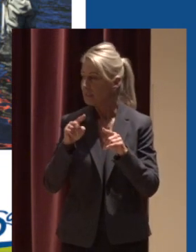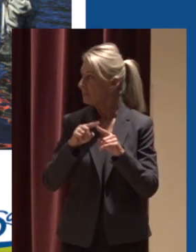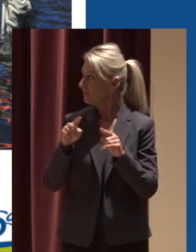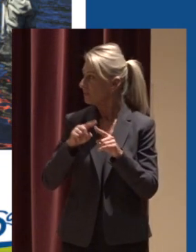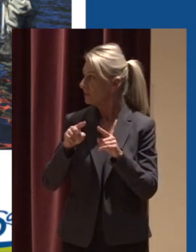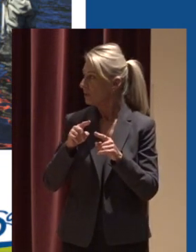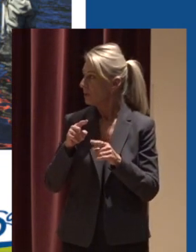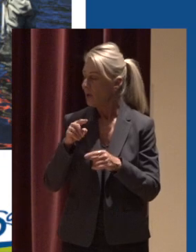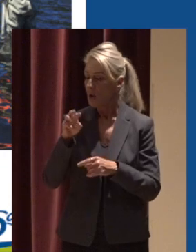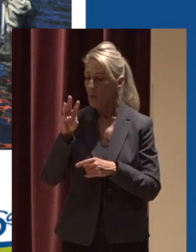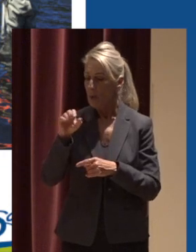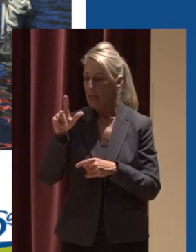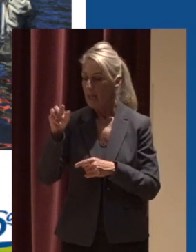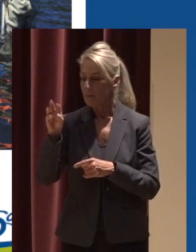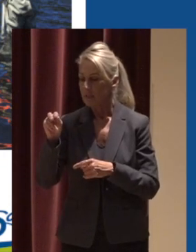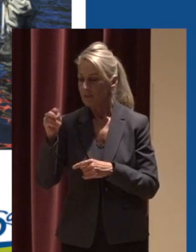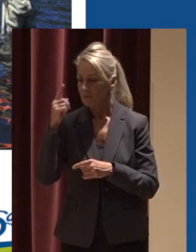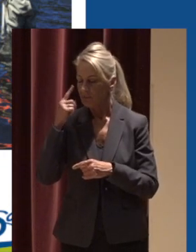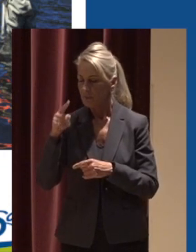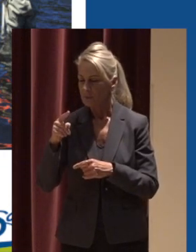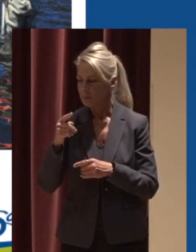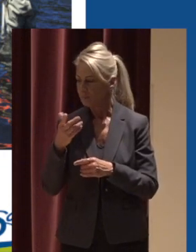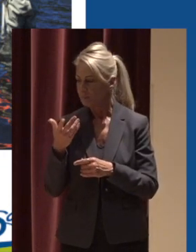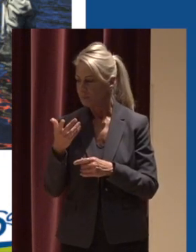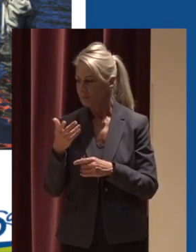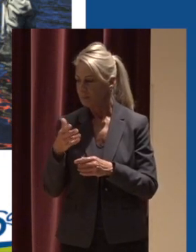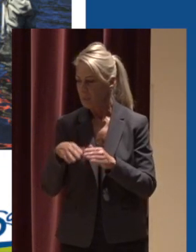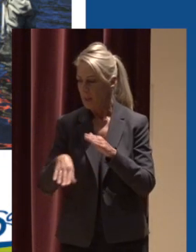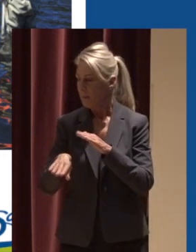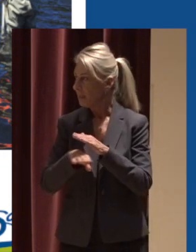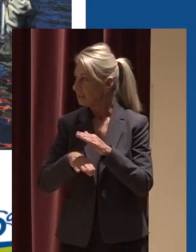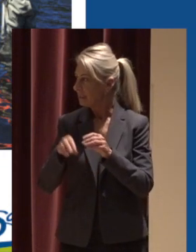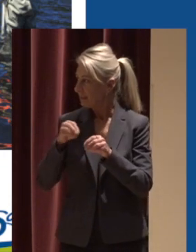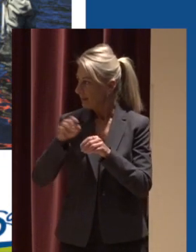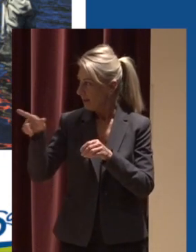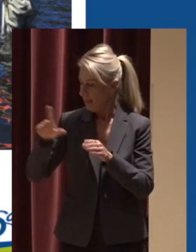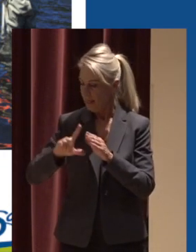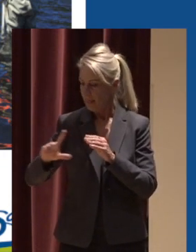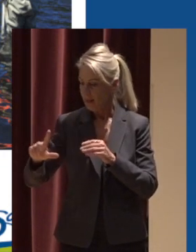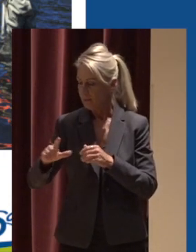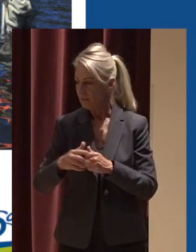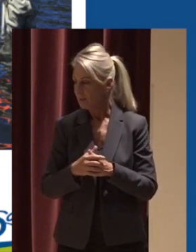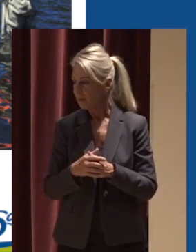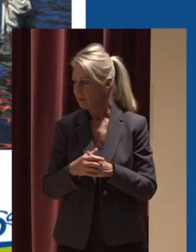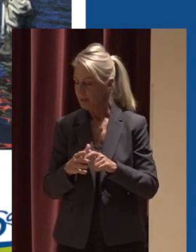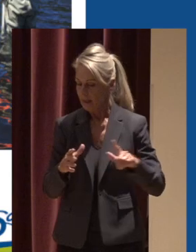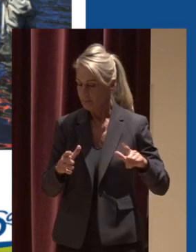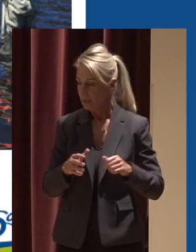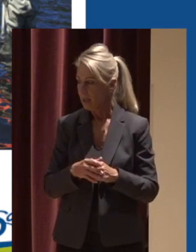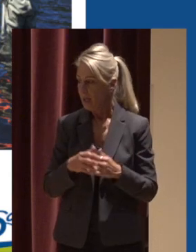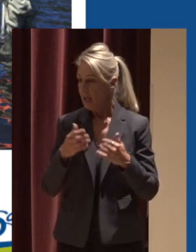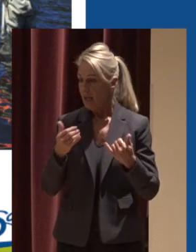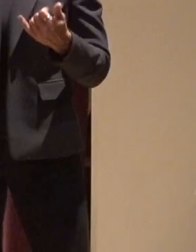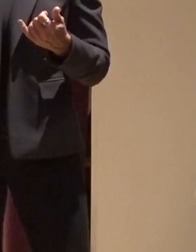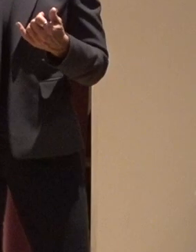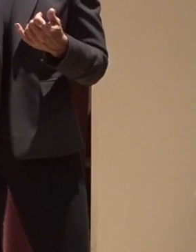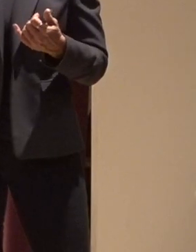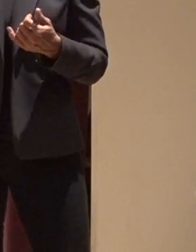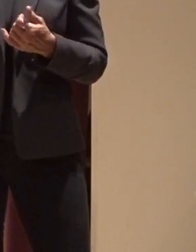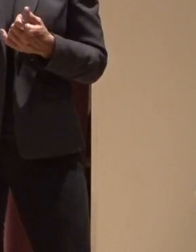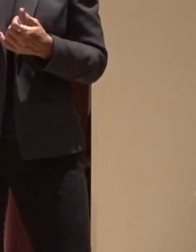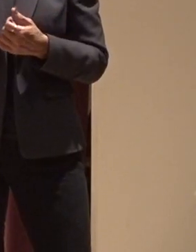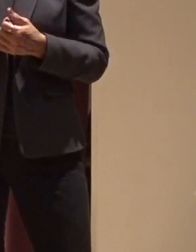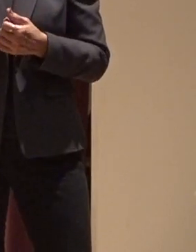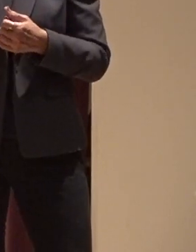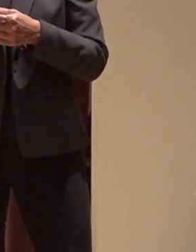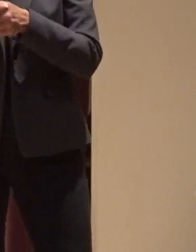for an invasive aquatic weed that is in the left there and then now my colleague Justin is going to talk